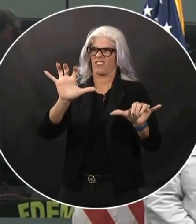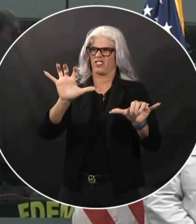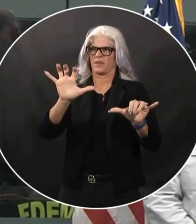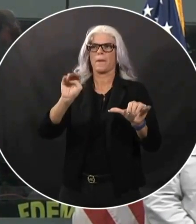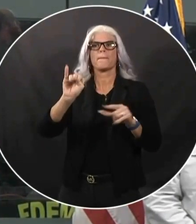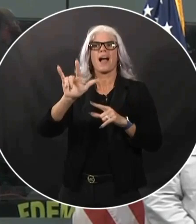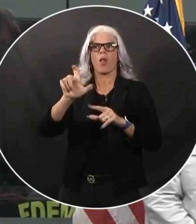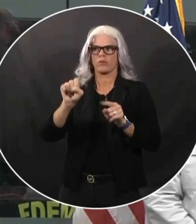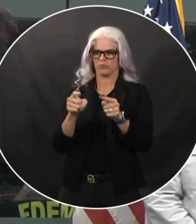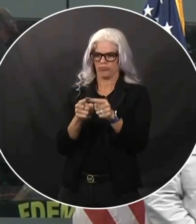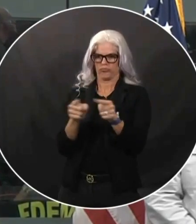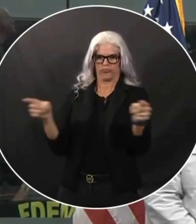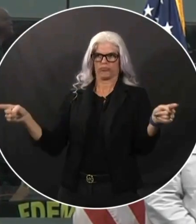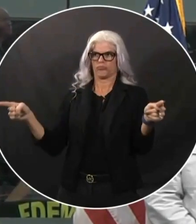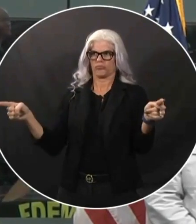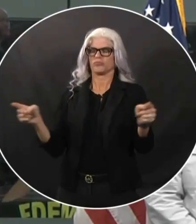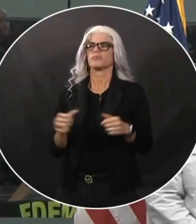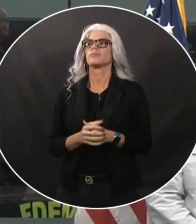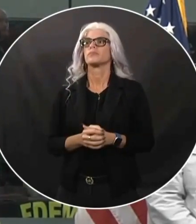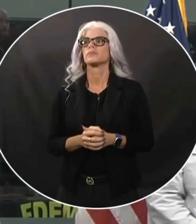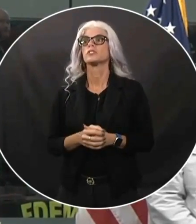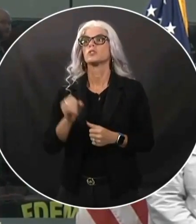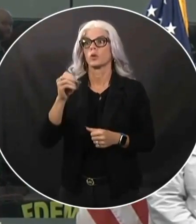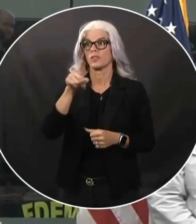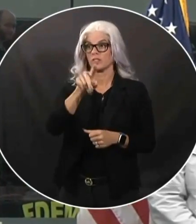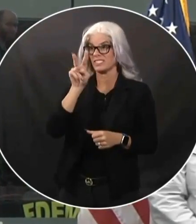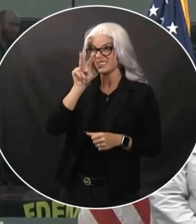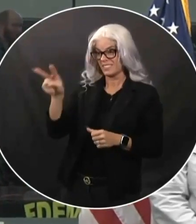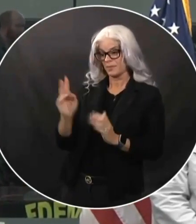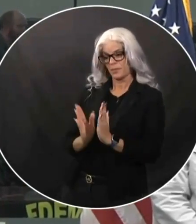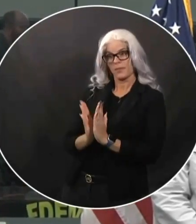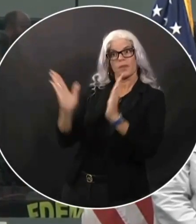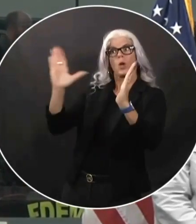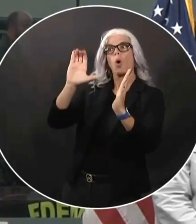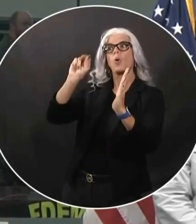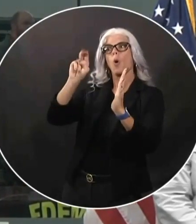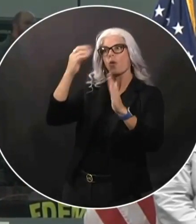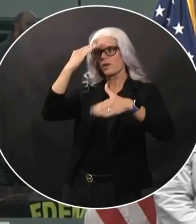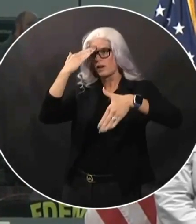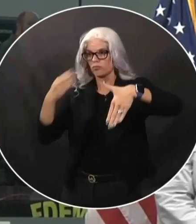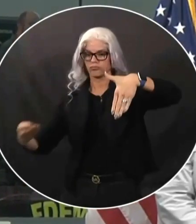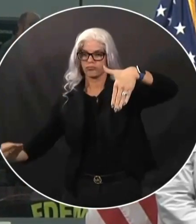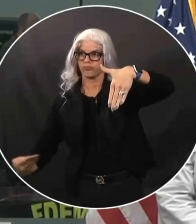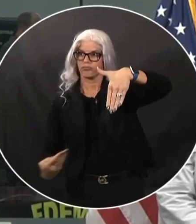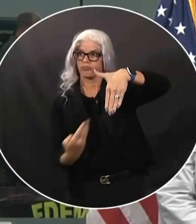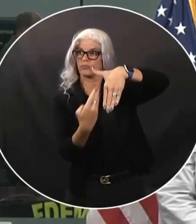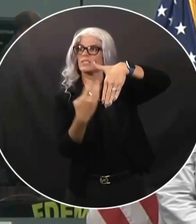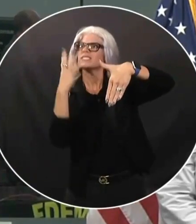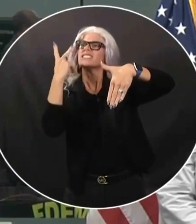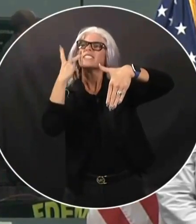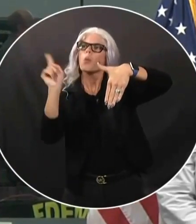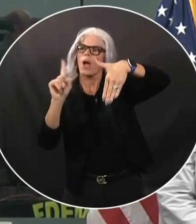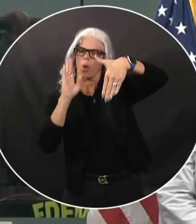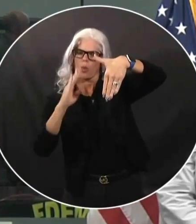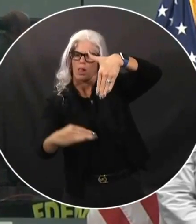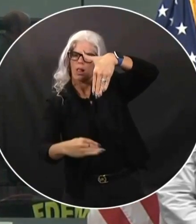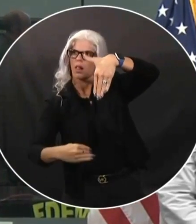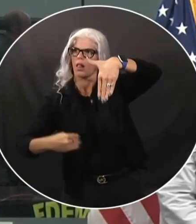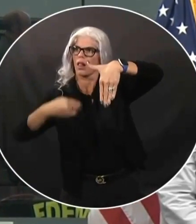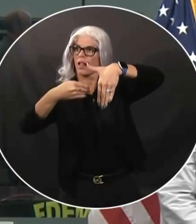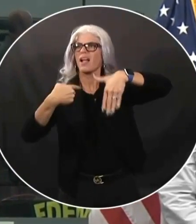So if you look at the cone and if you look at where they have the landfall going, I think the landfall is still Levy County.